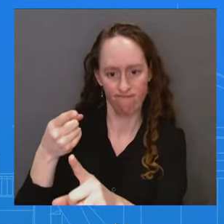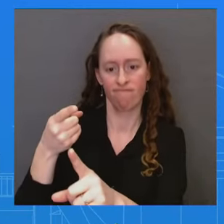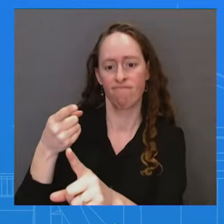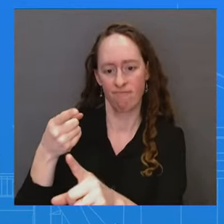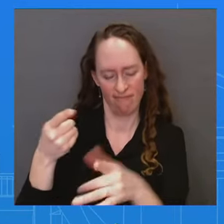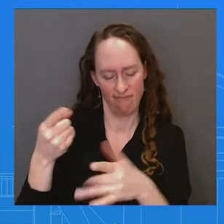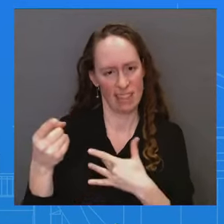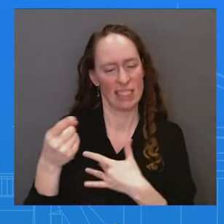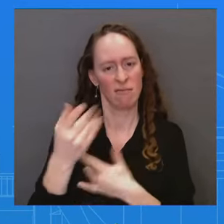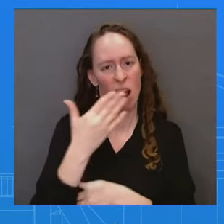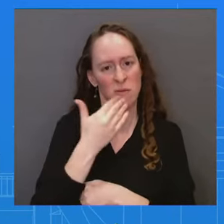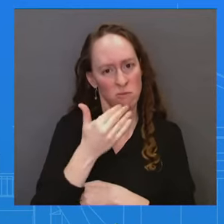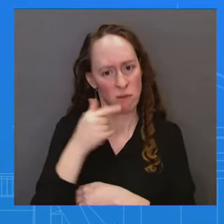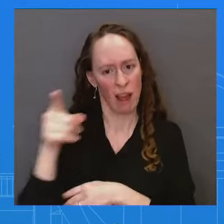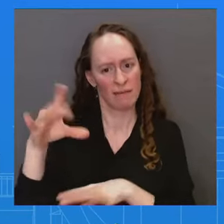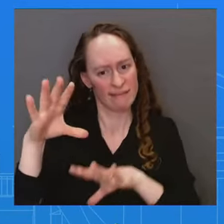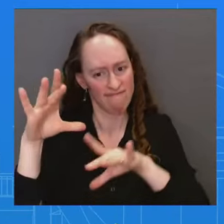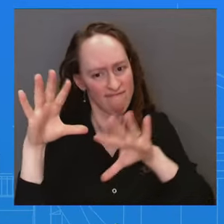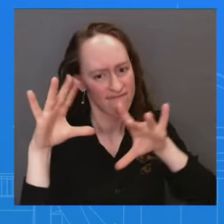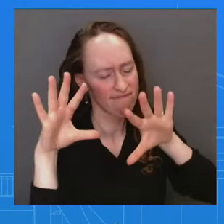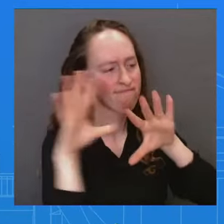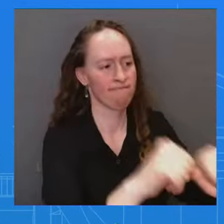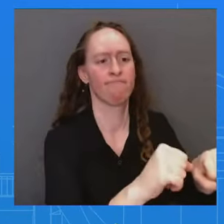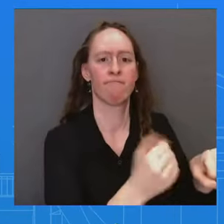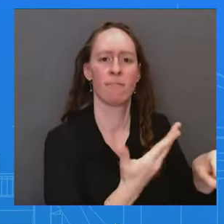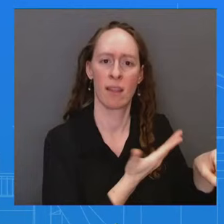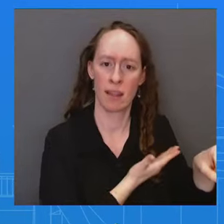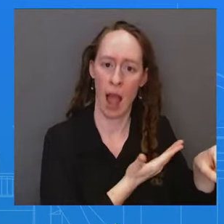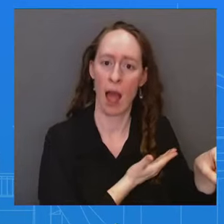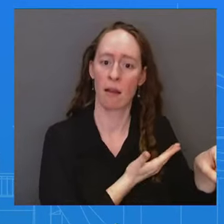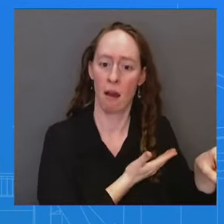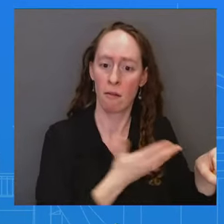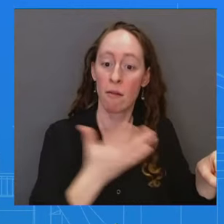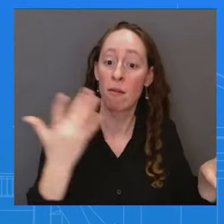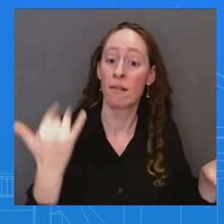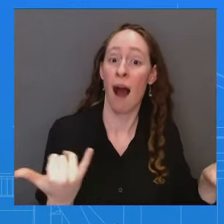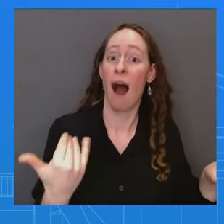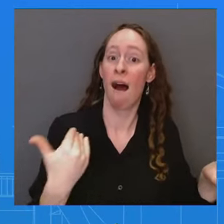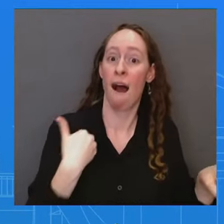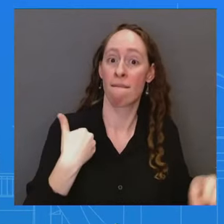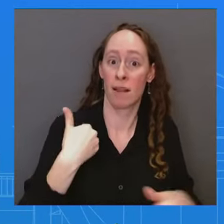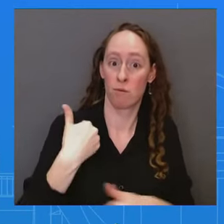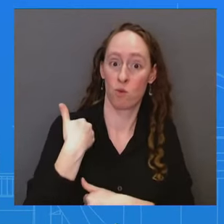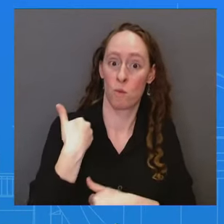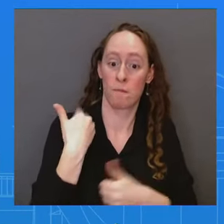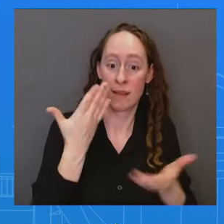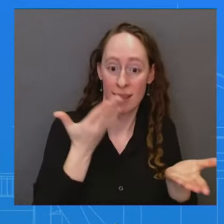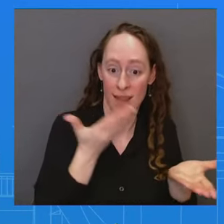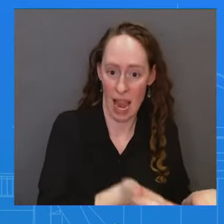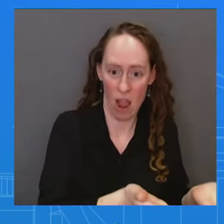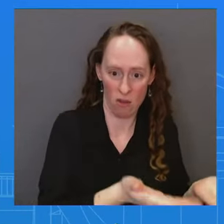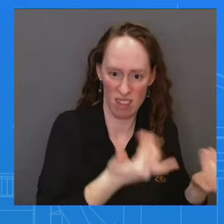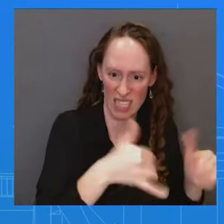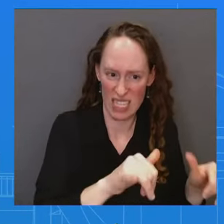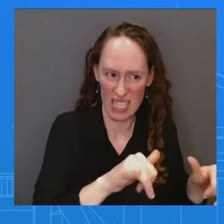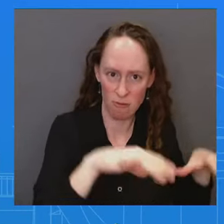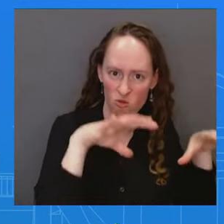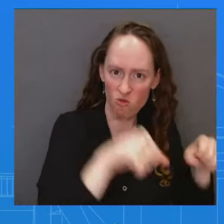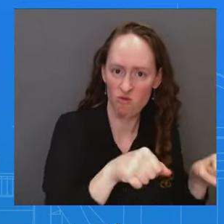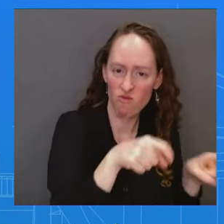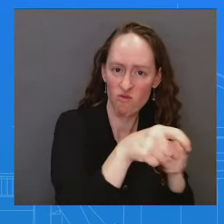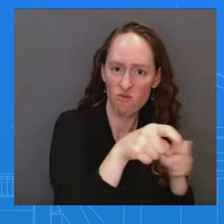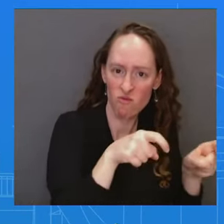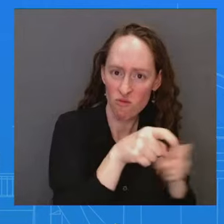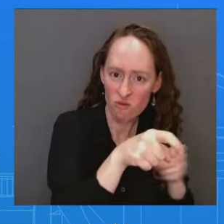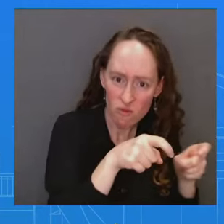troops, Gaza — Israel maintains control over land and sea. And therefore, the protection of civilians in Gaza